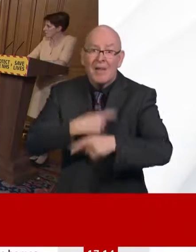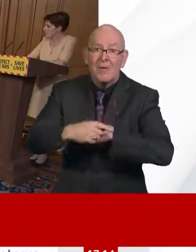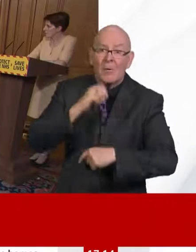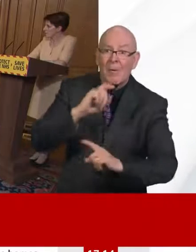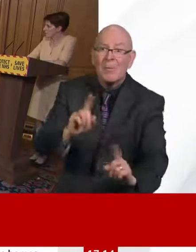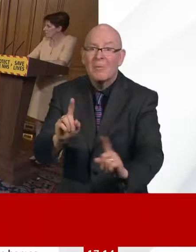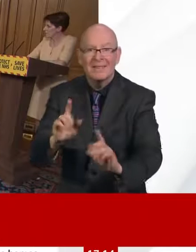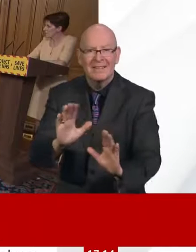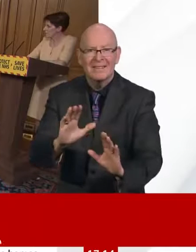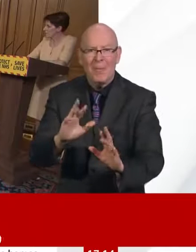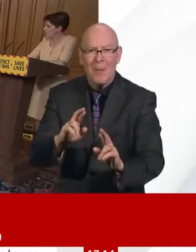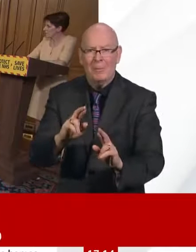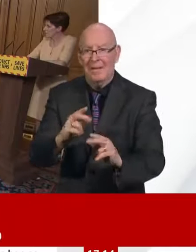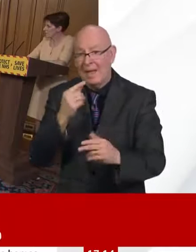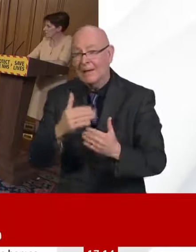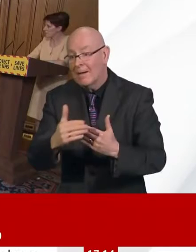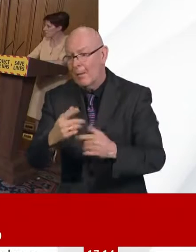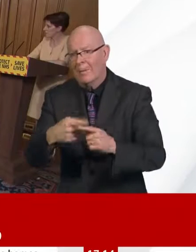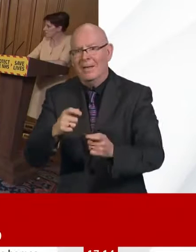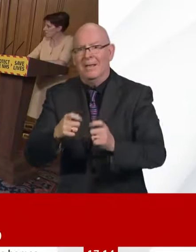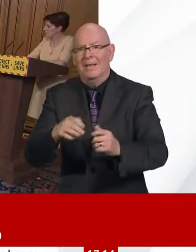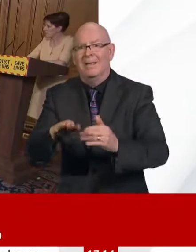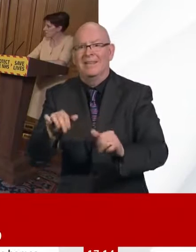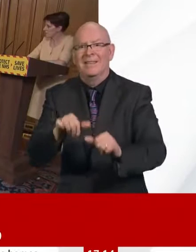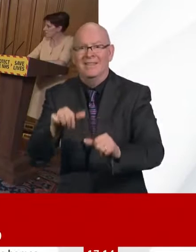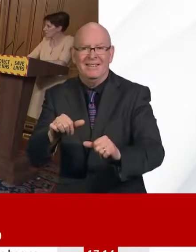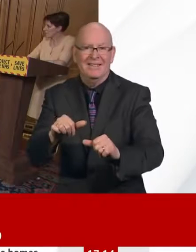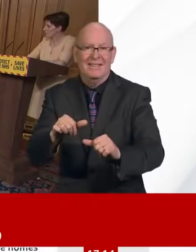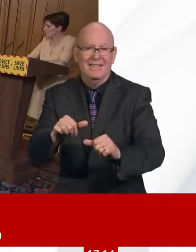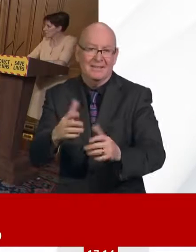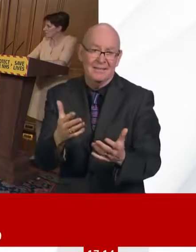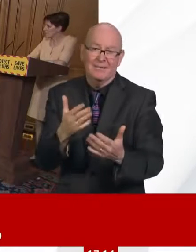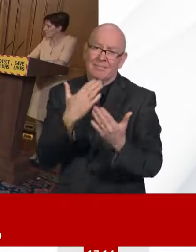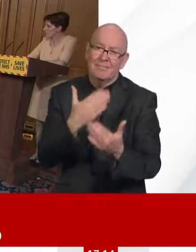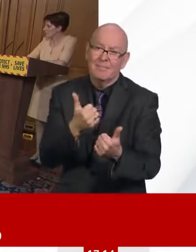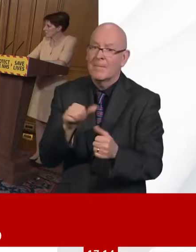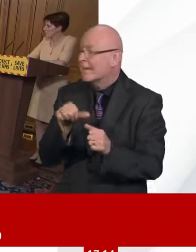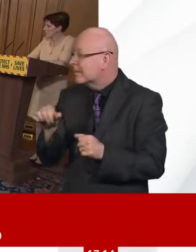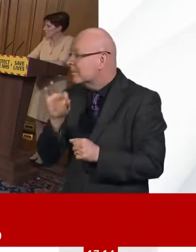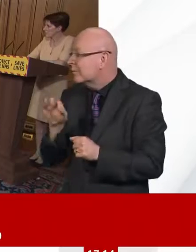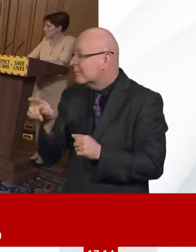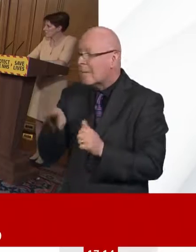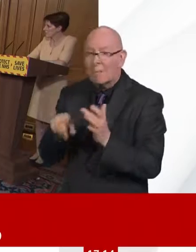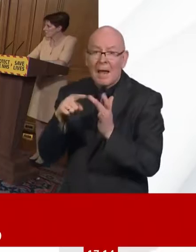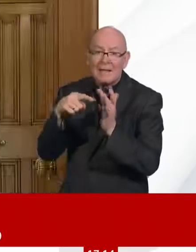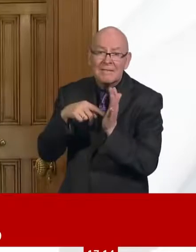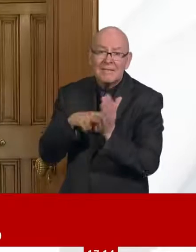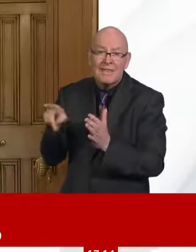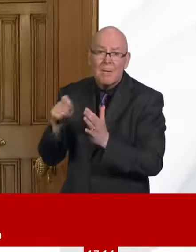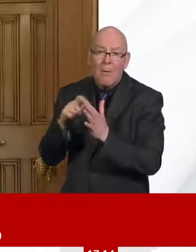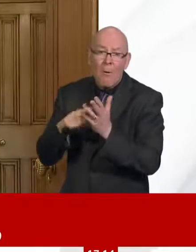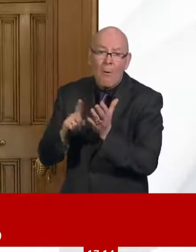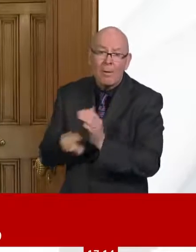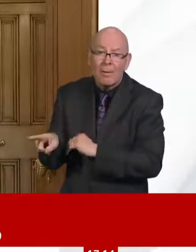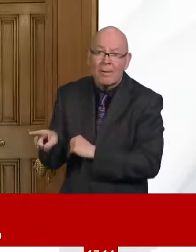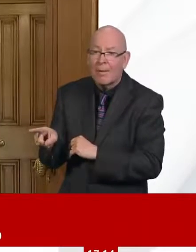Gateshead where they feel as if the residents they've lost to COVID-19 are being forgotten. Given that data does exist, however imperfect it may